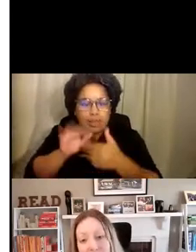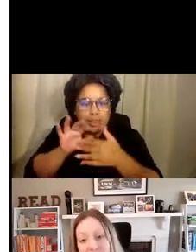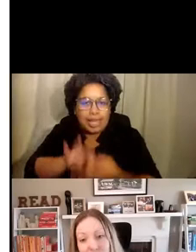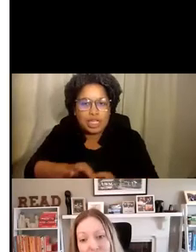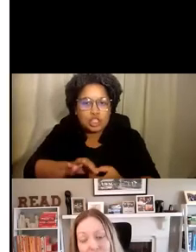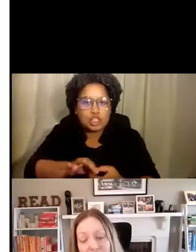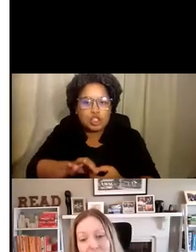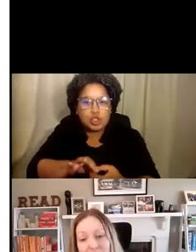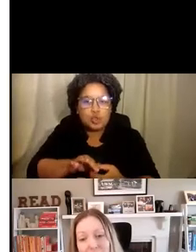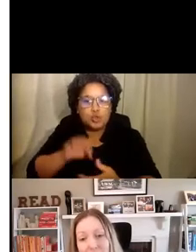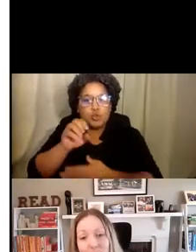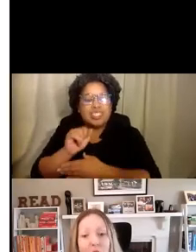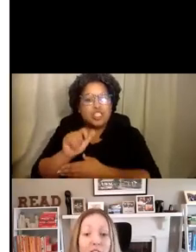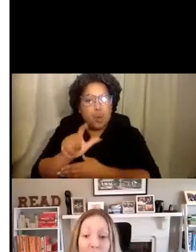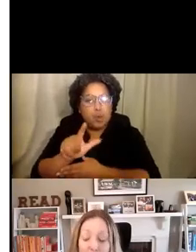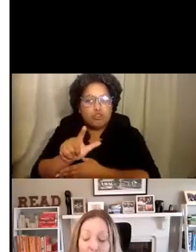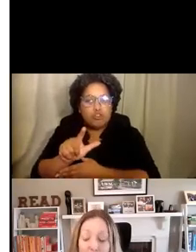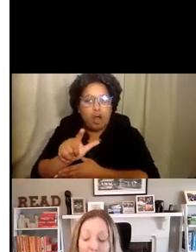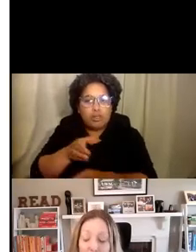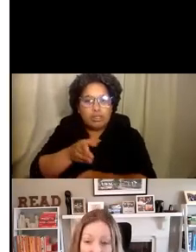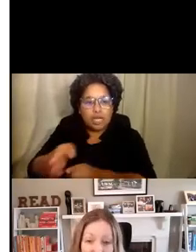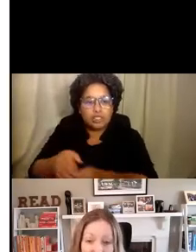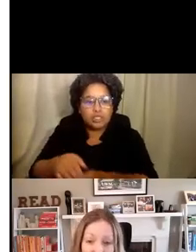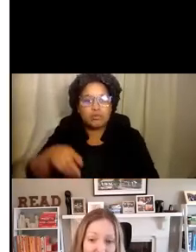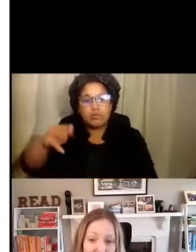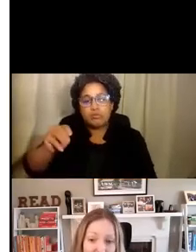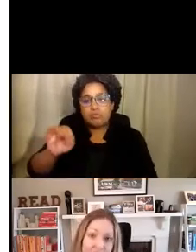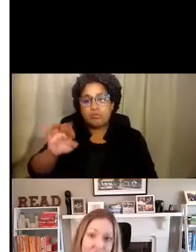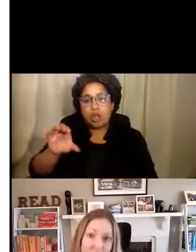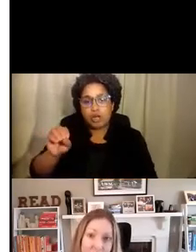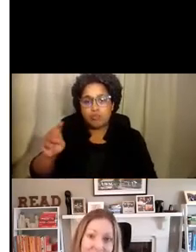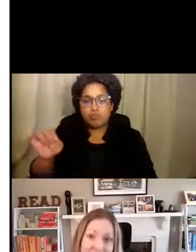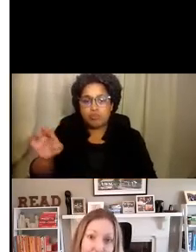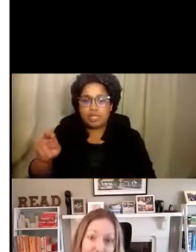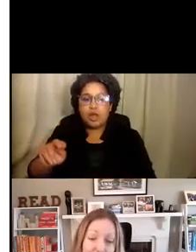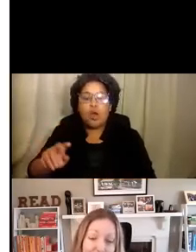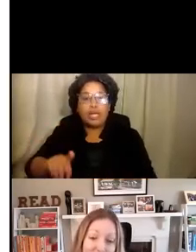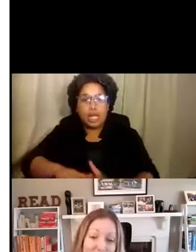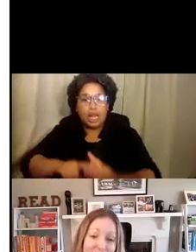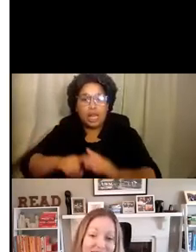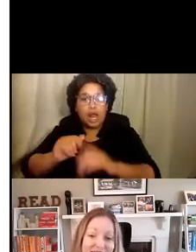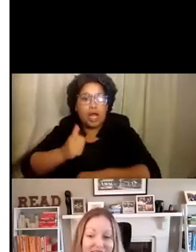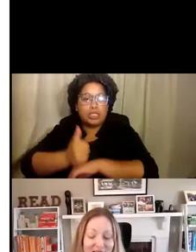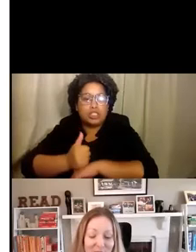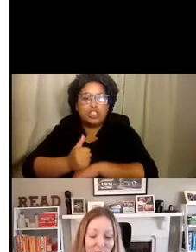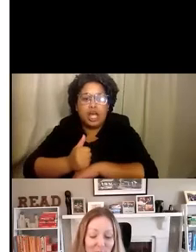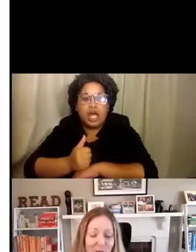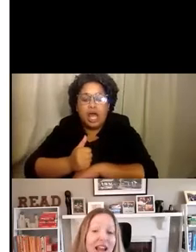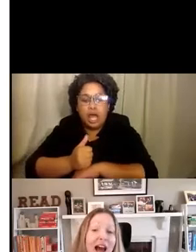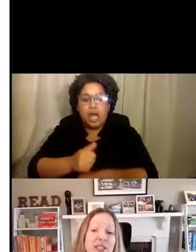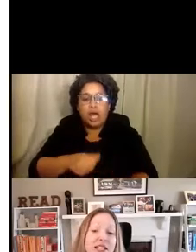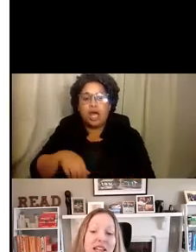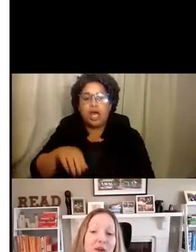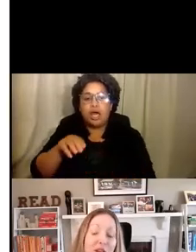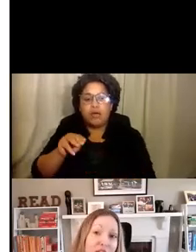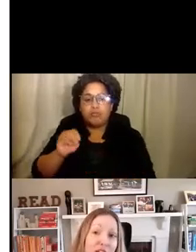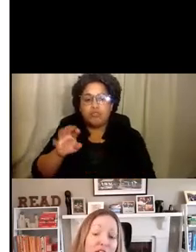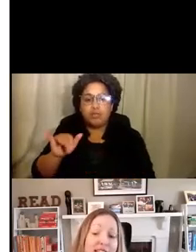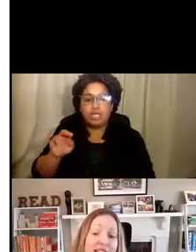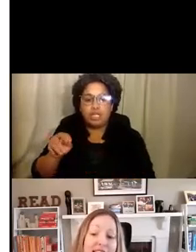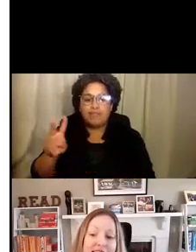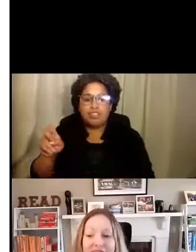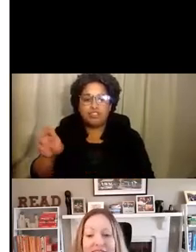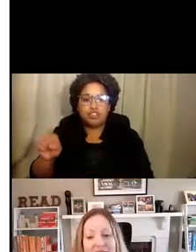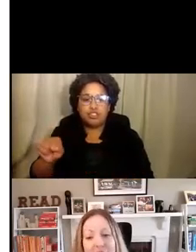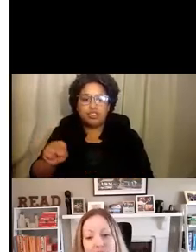needed to wrestle with. Mario Marino, who launched the venture of philanthropy partners, said, we're now dealing with